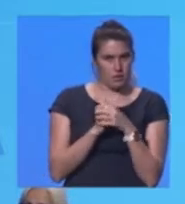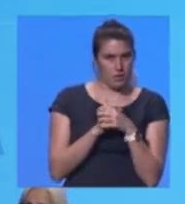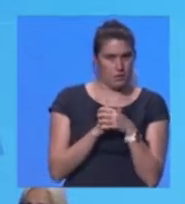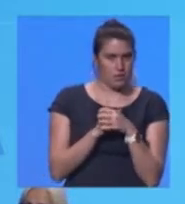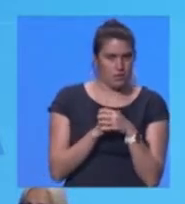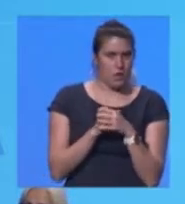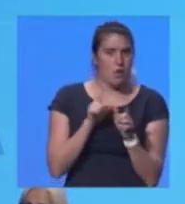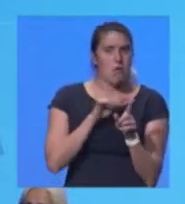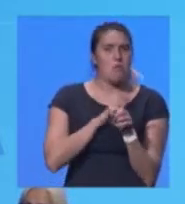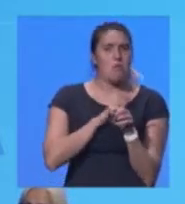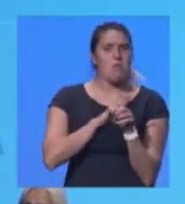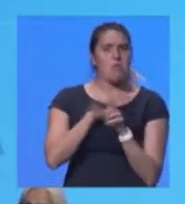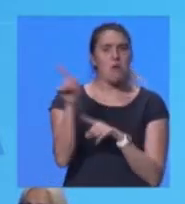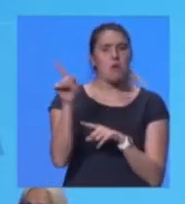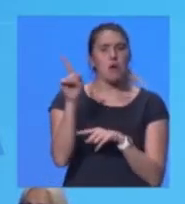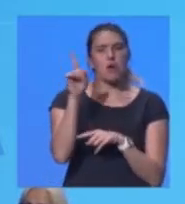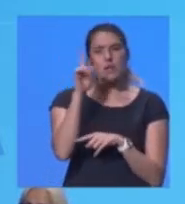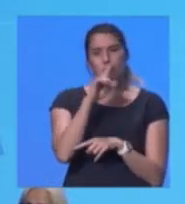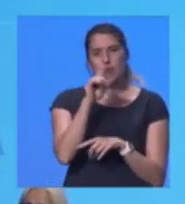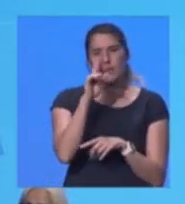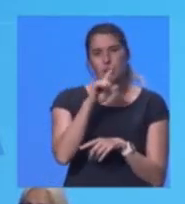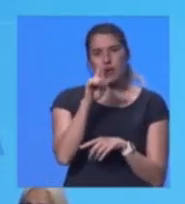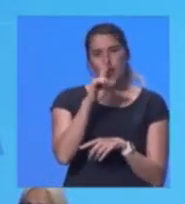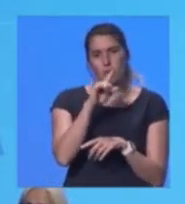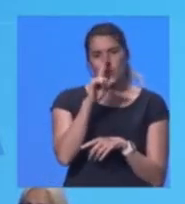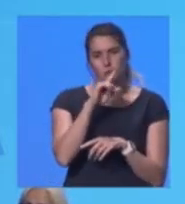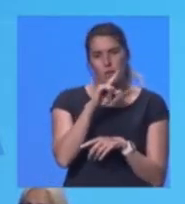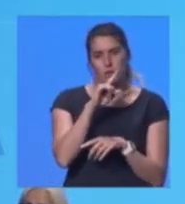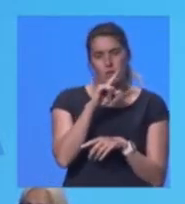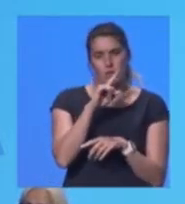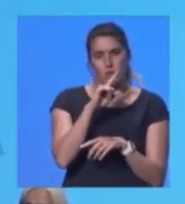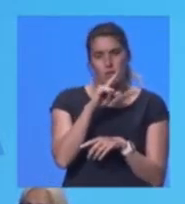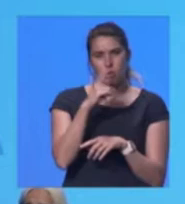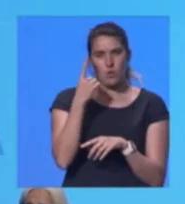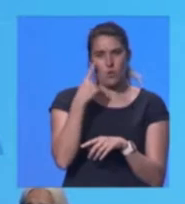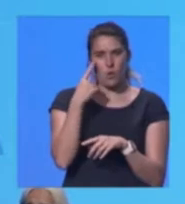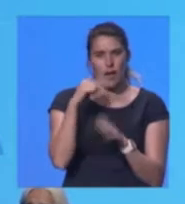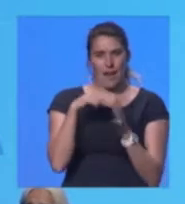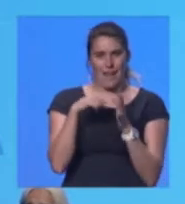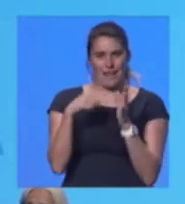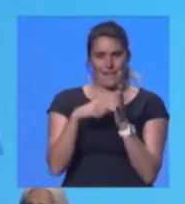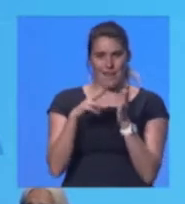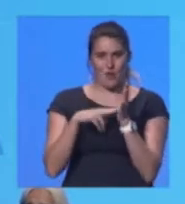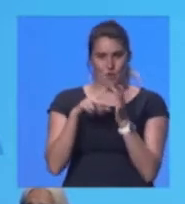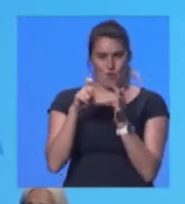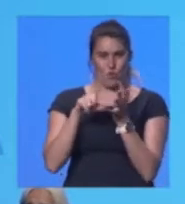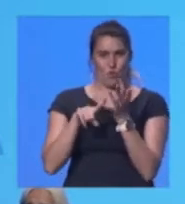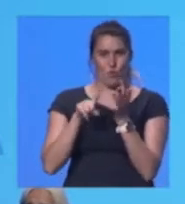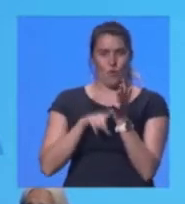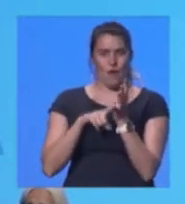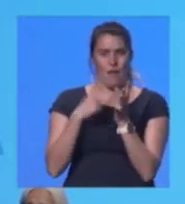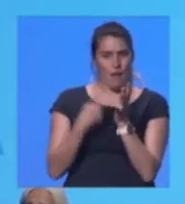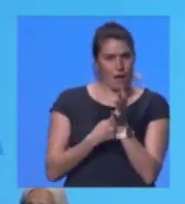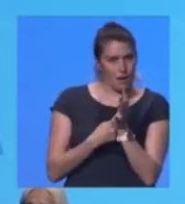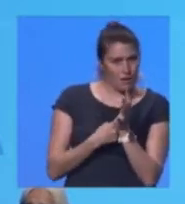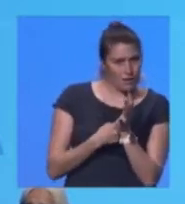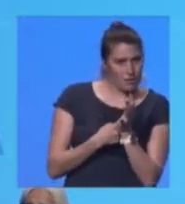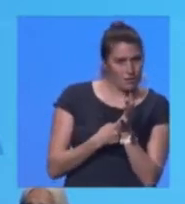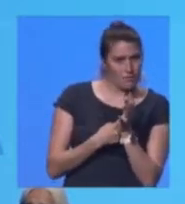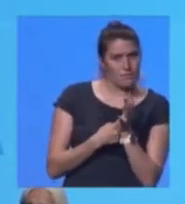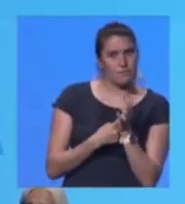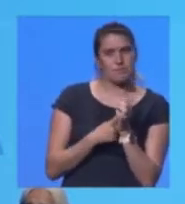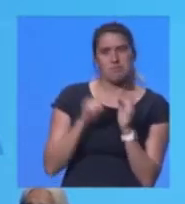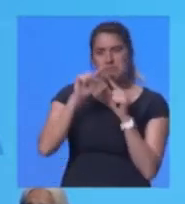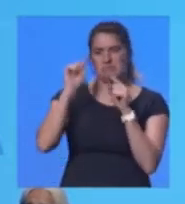Most people look at nuclear in the light of Fukushima, Chernobyl,